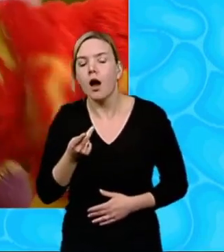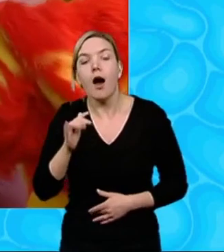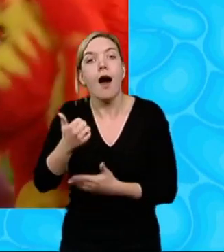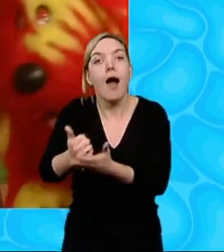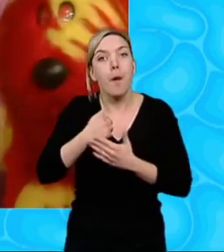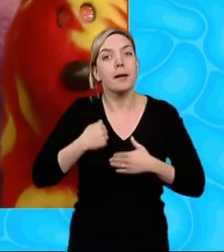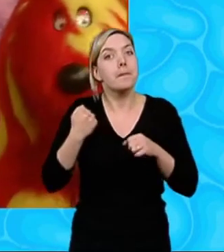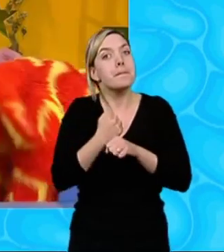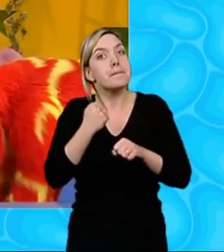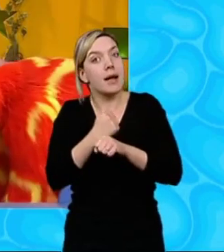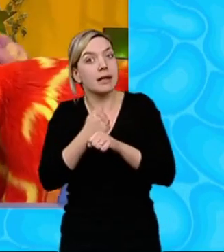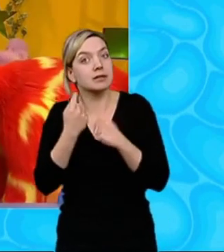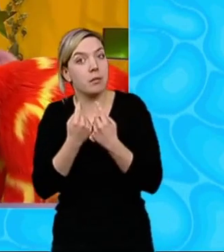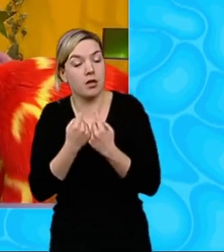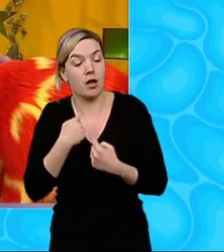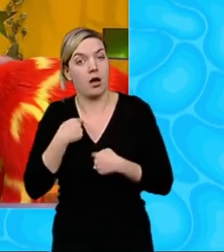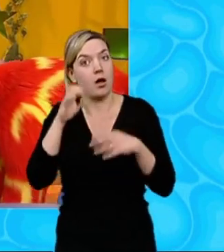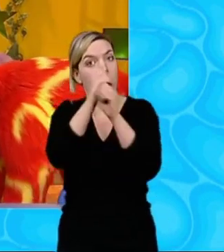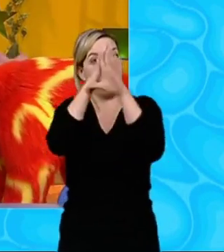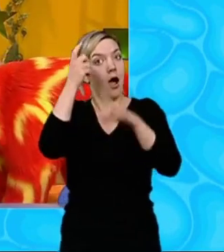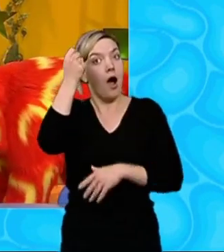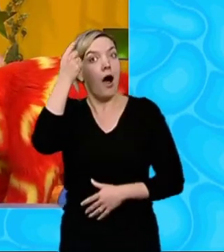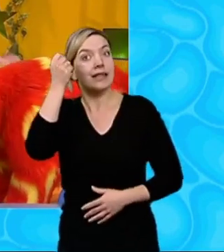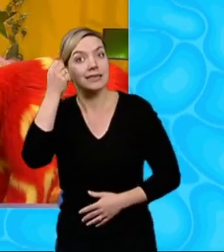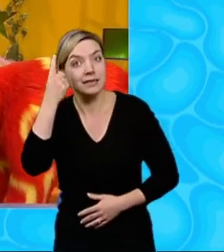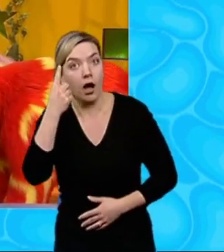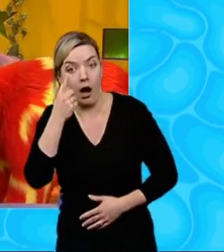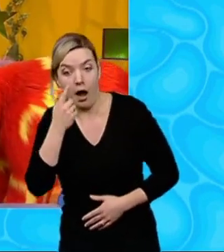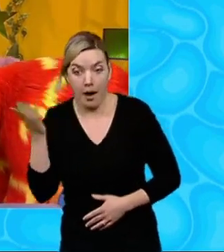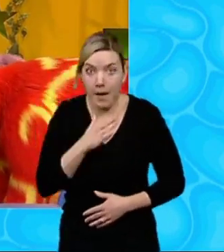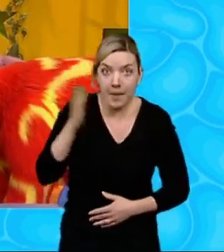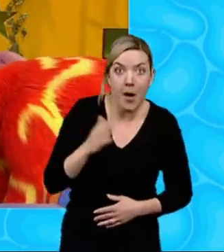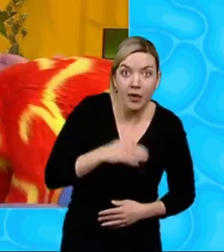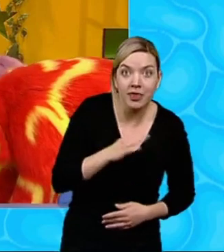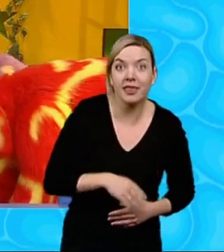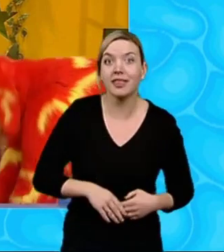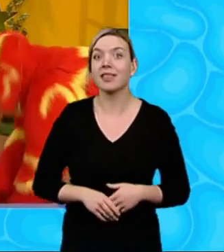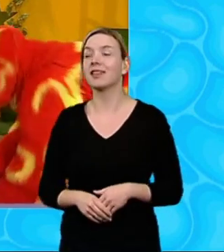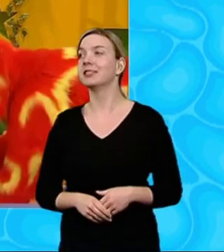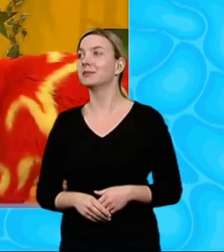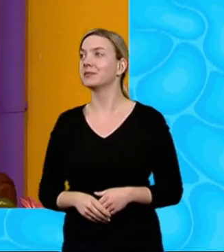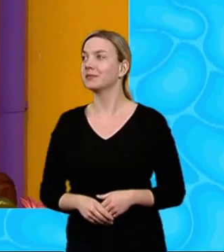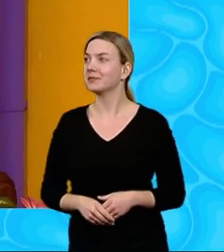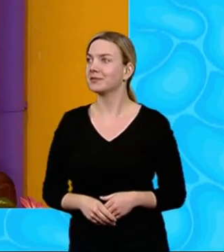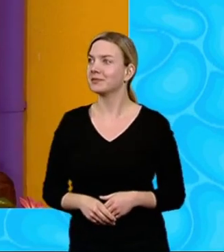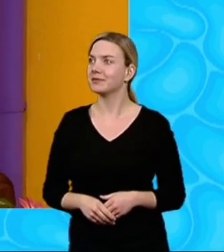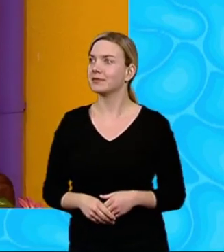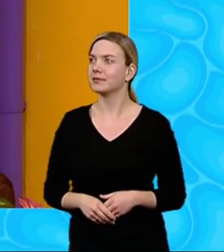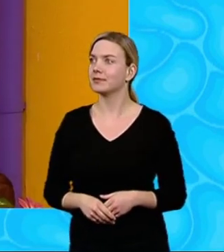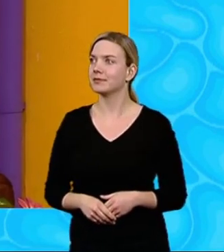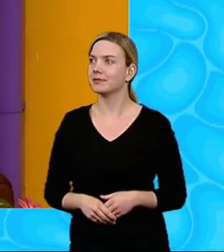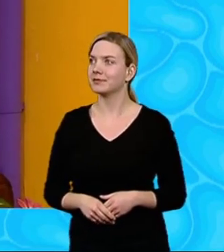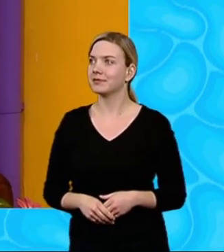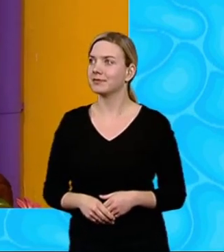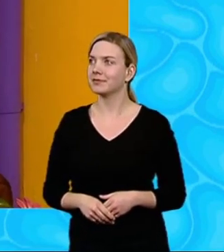something Oh Yes, I've just had an idea Izzles, come on inside, Doodle OK, OK OK, OK Phew